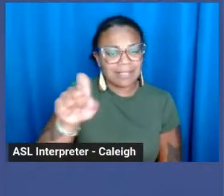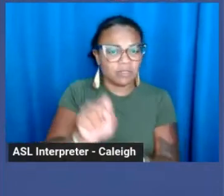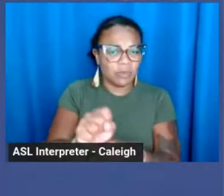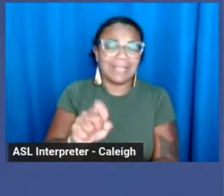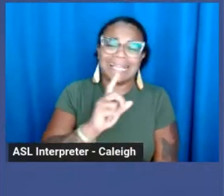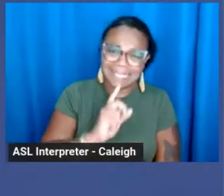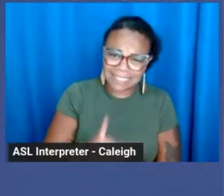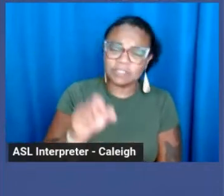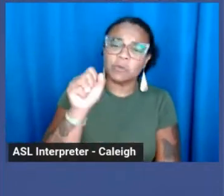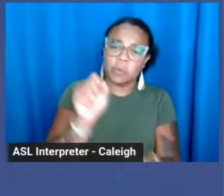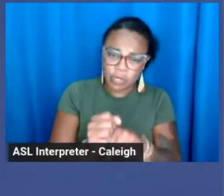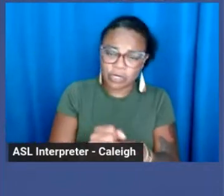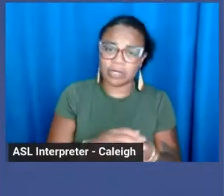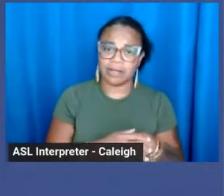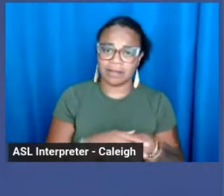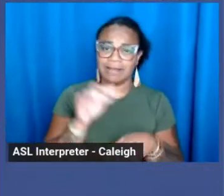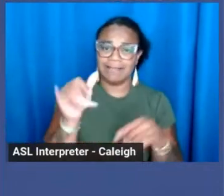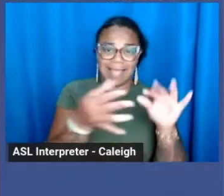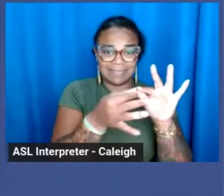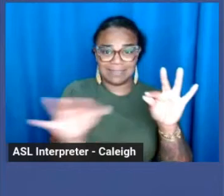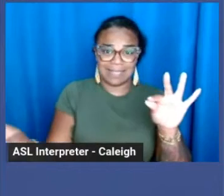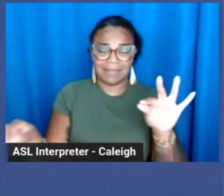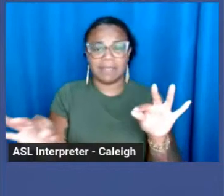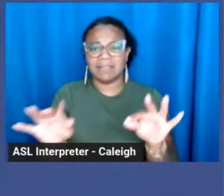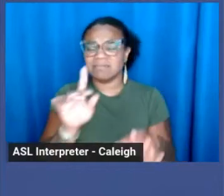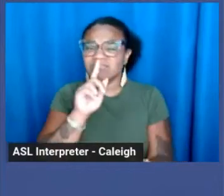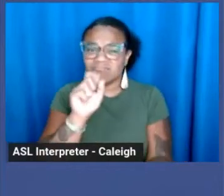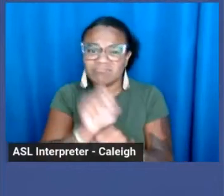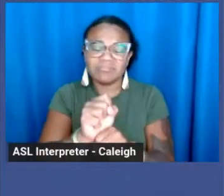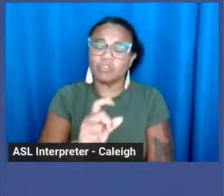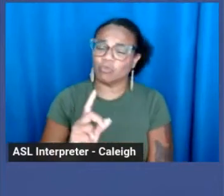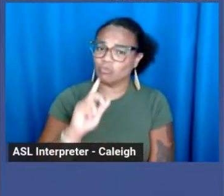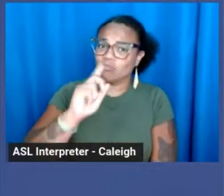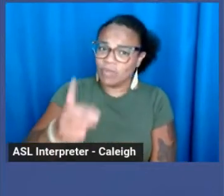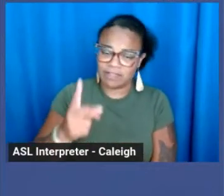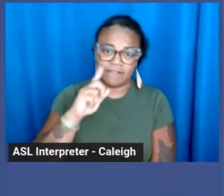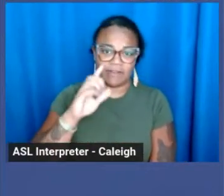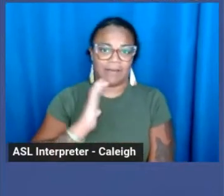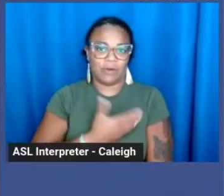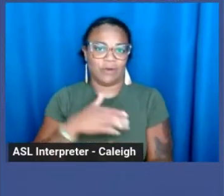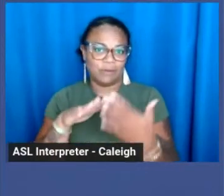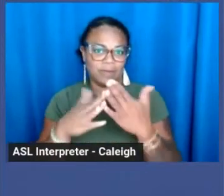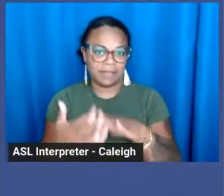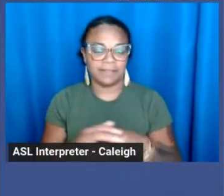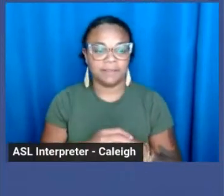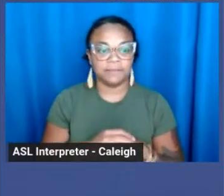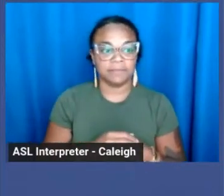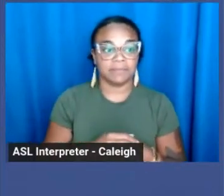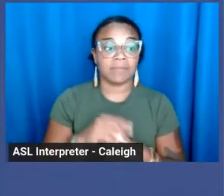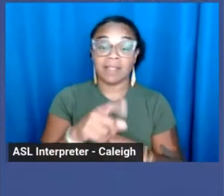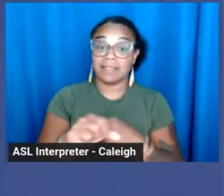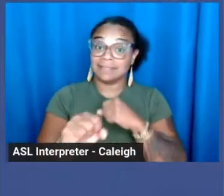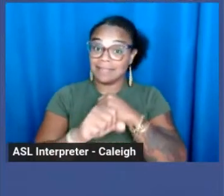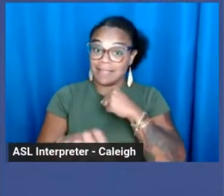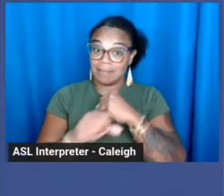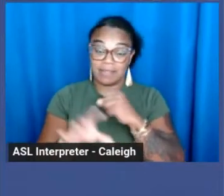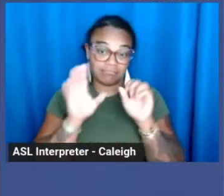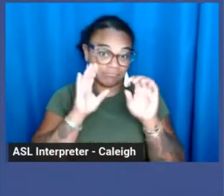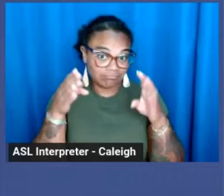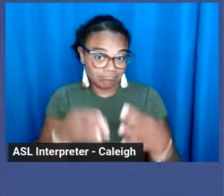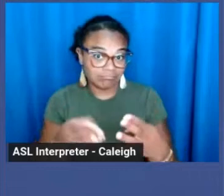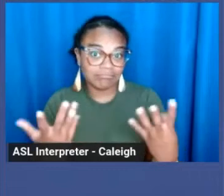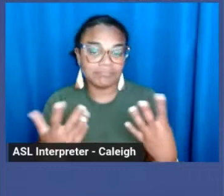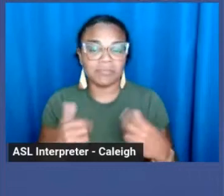And that is a statement that is very realistic in our community. So this campaign focuses on building